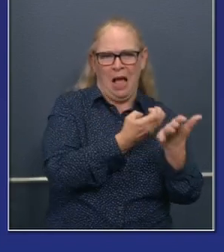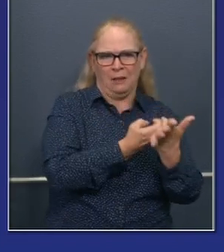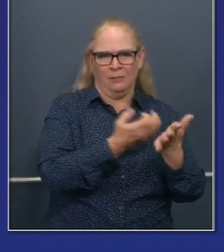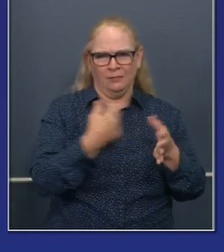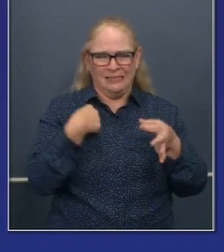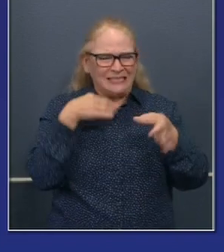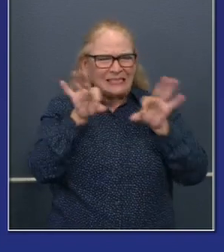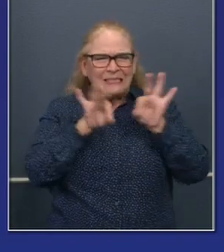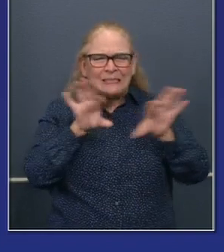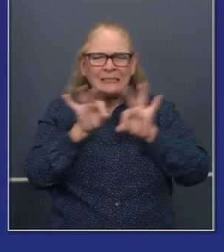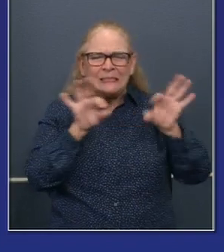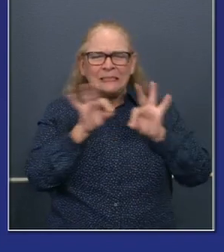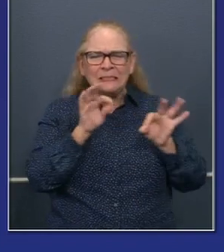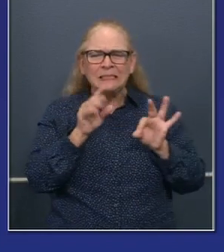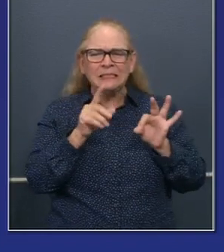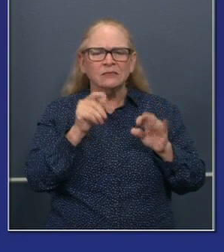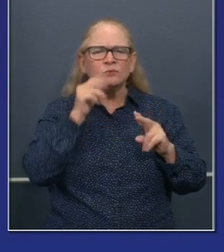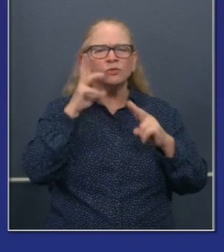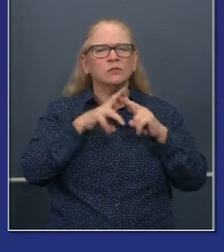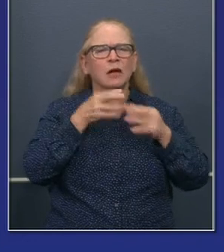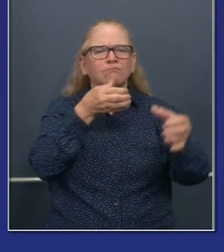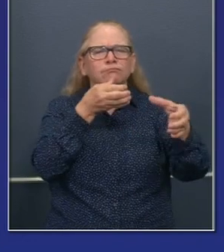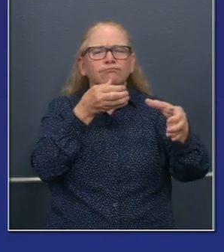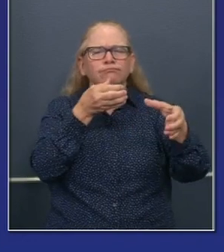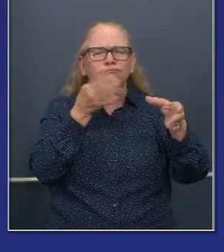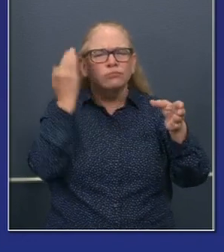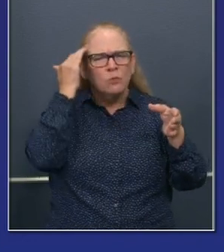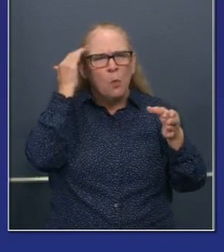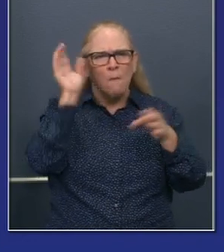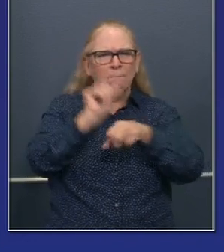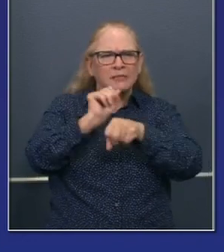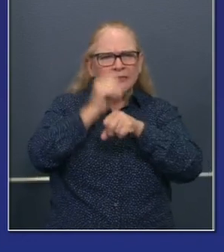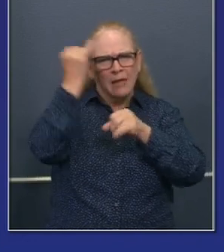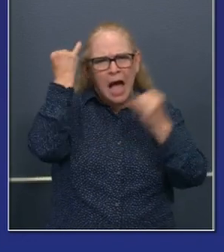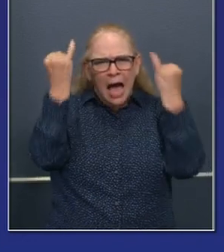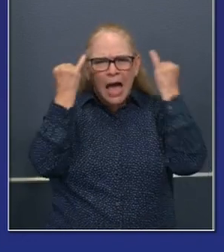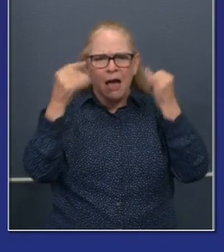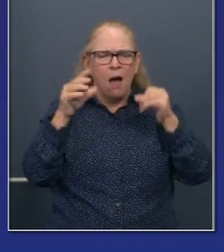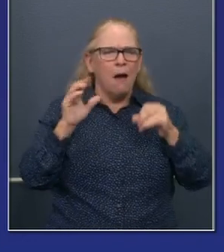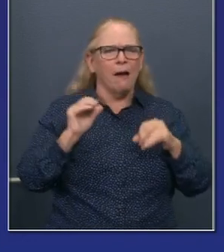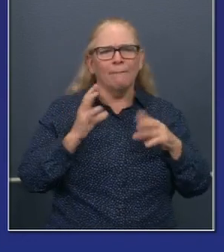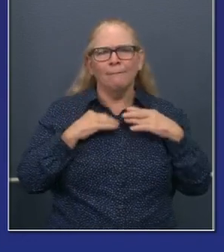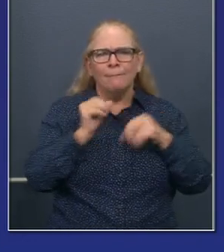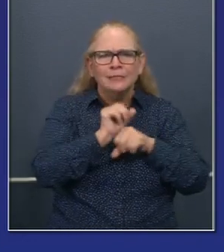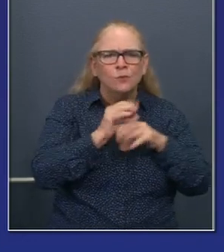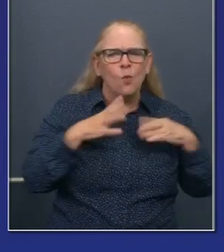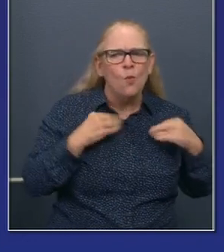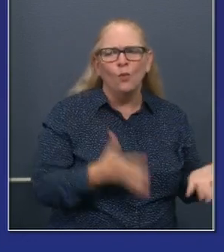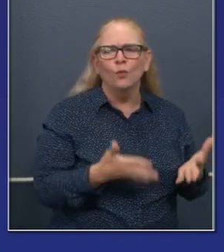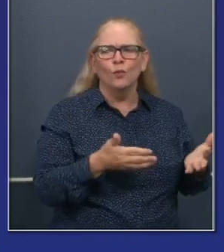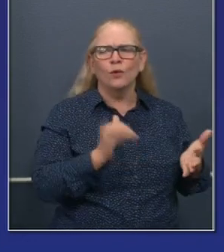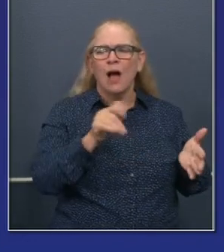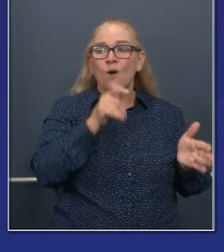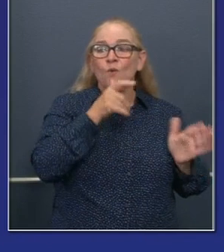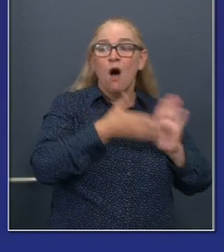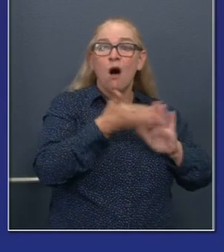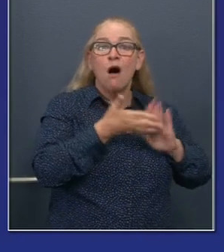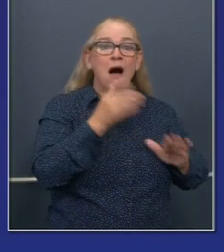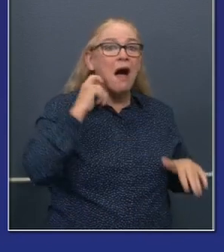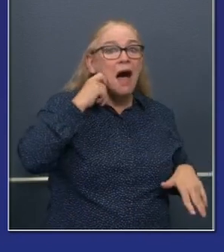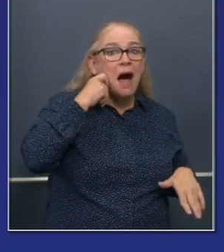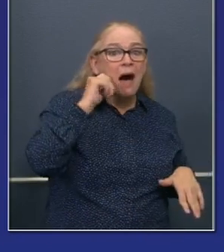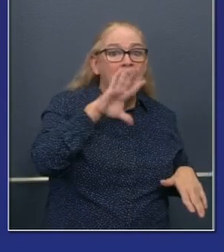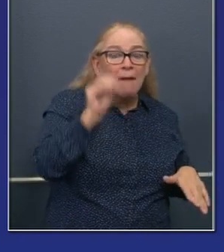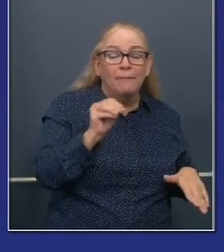our nation's most iconic individuals, from Tim Cook runs Apple to Bob Iger